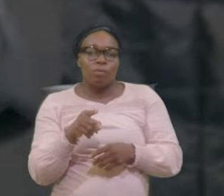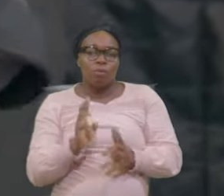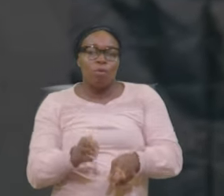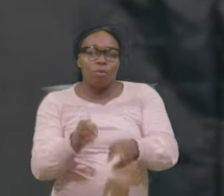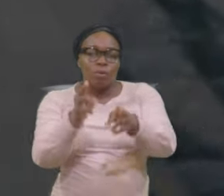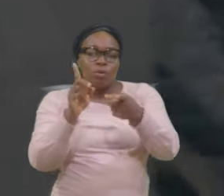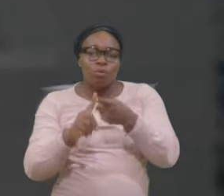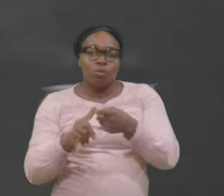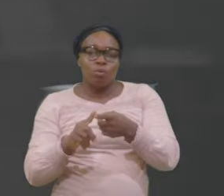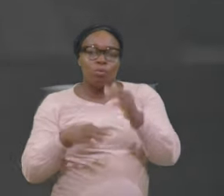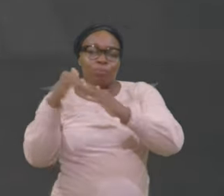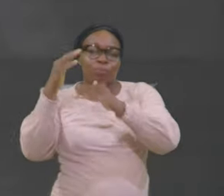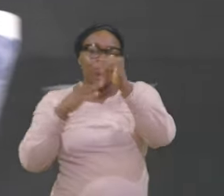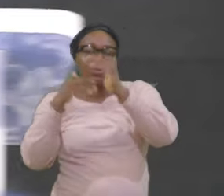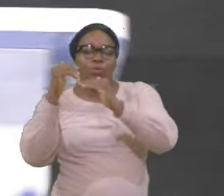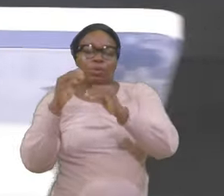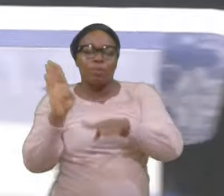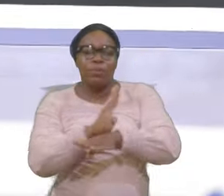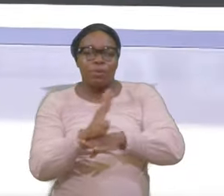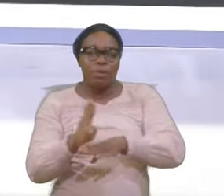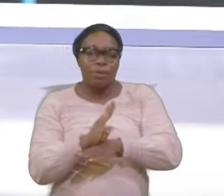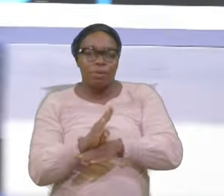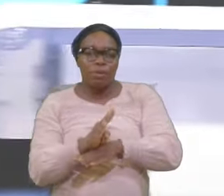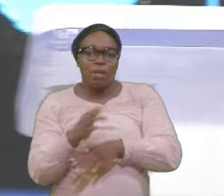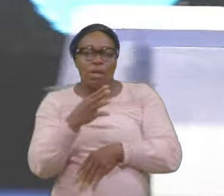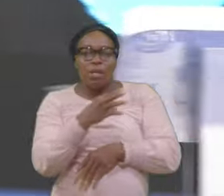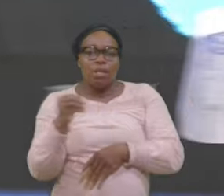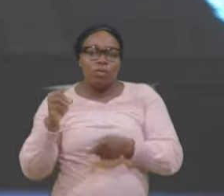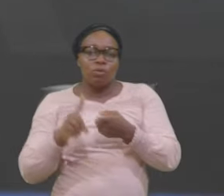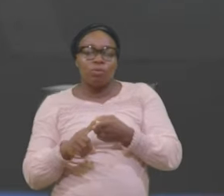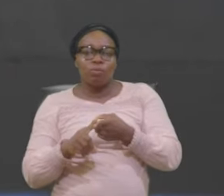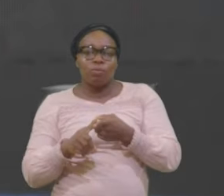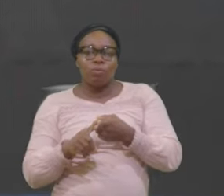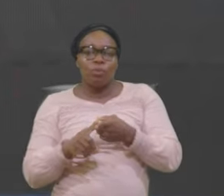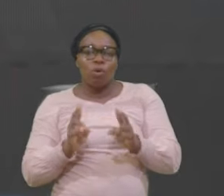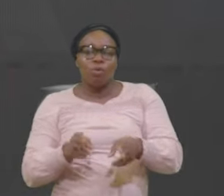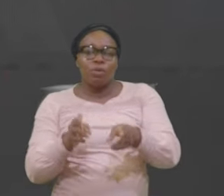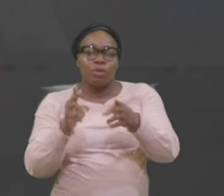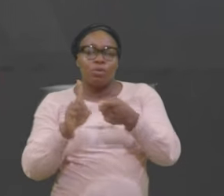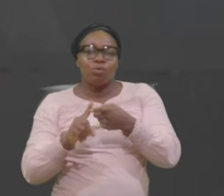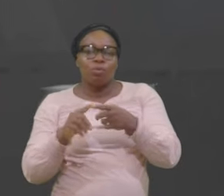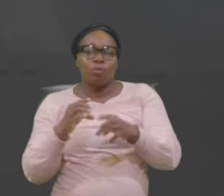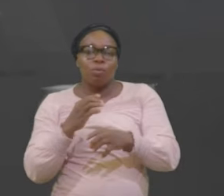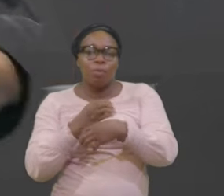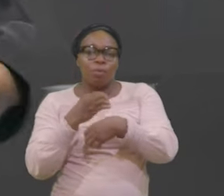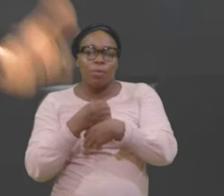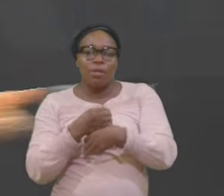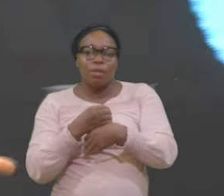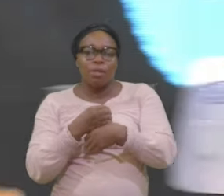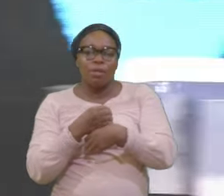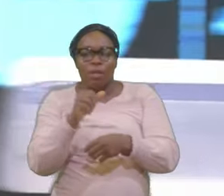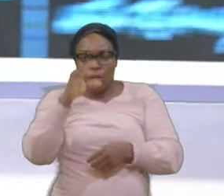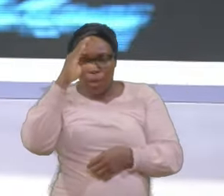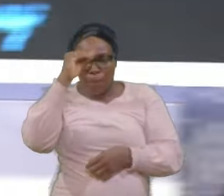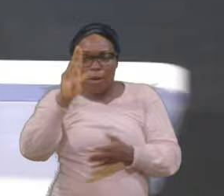The hurry To defile A lady The hurry To make A man Fall And the